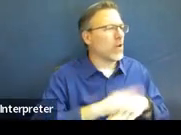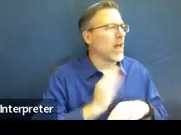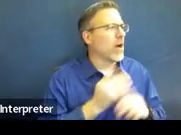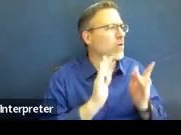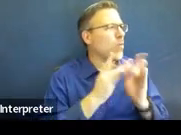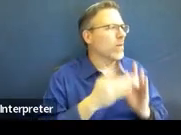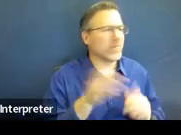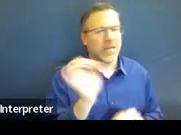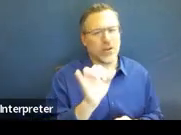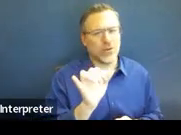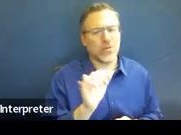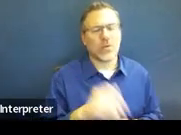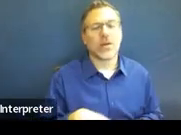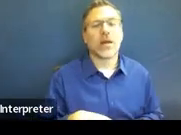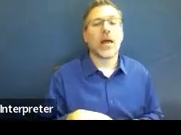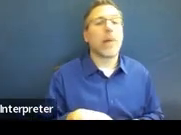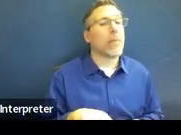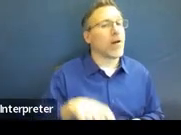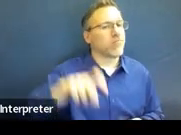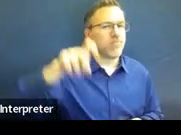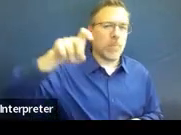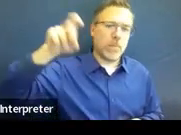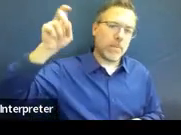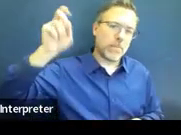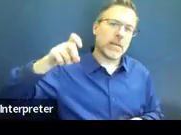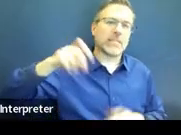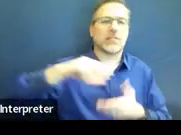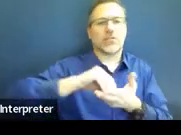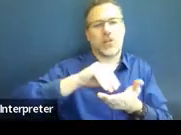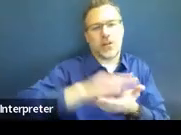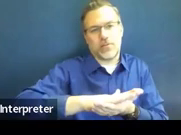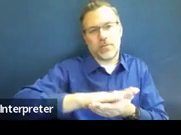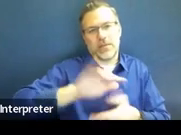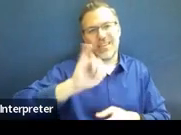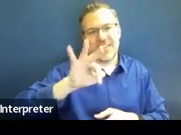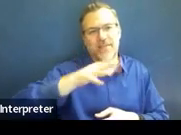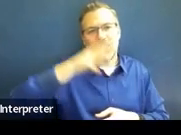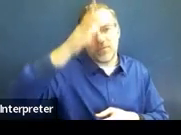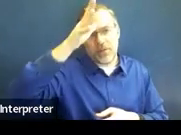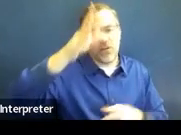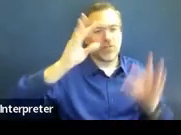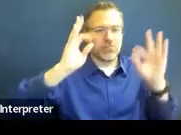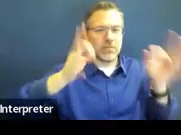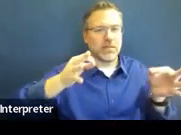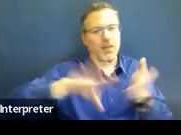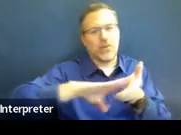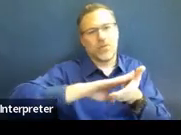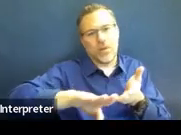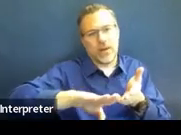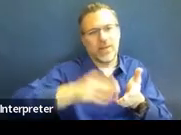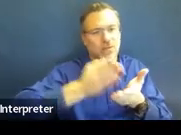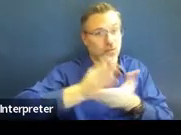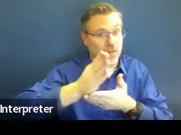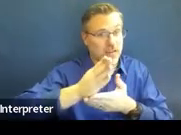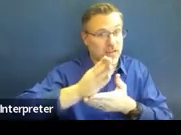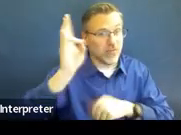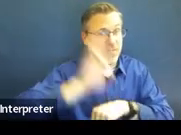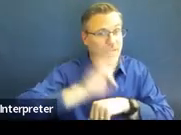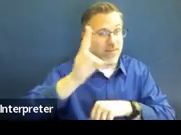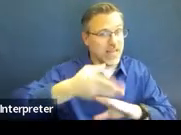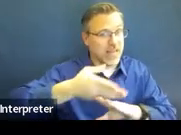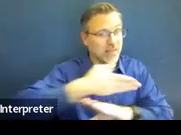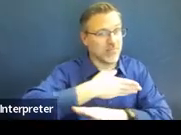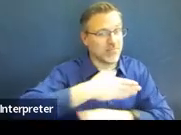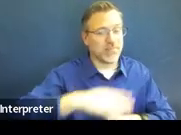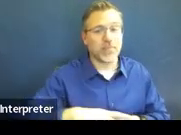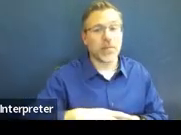However, you have to document that in the written notice if they waive their right to seven-day notice. So, and it's the